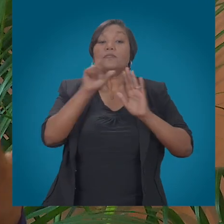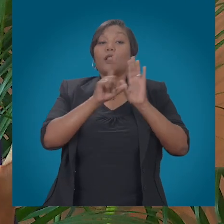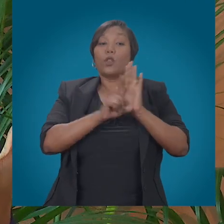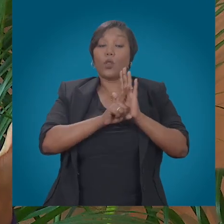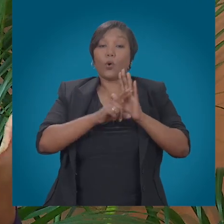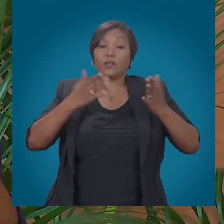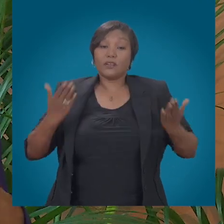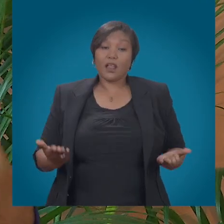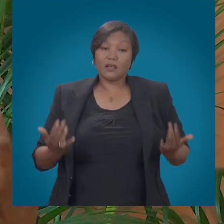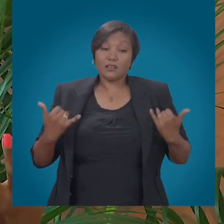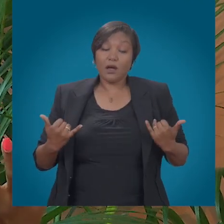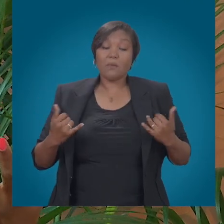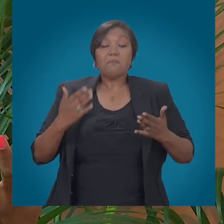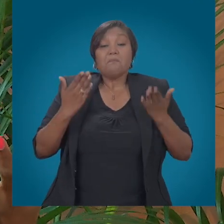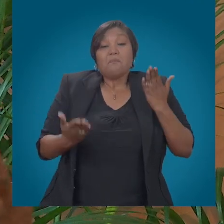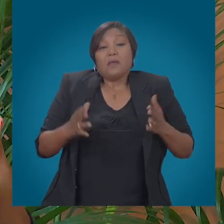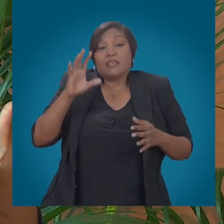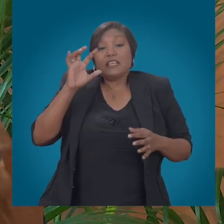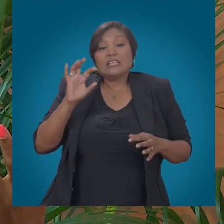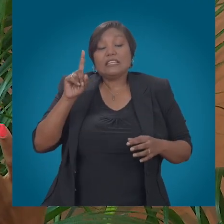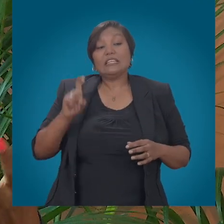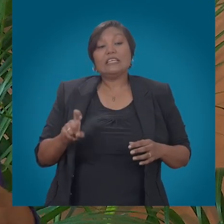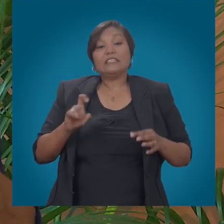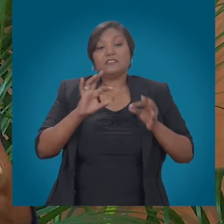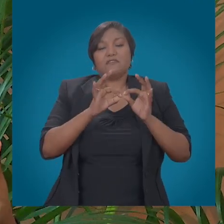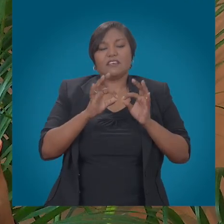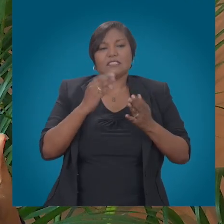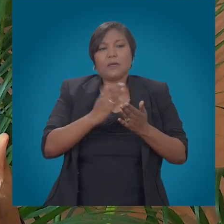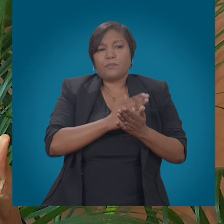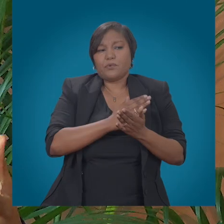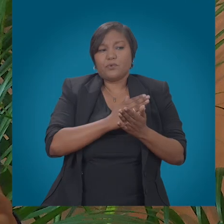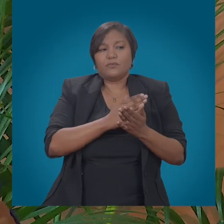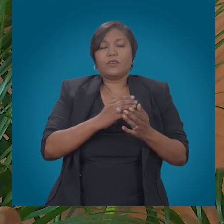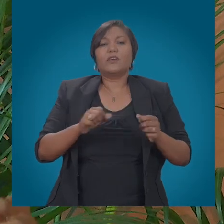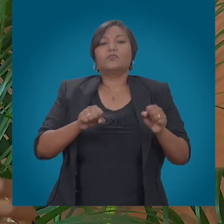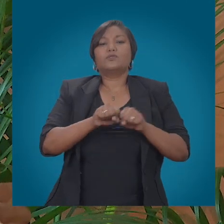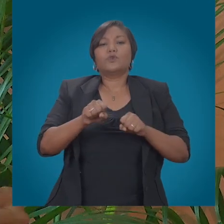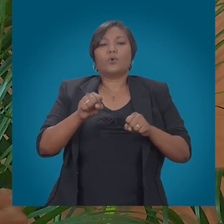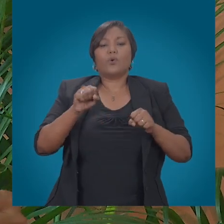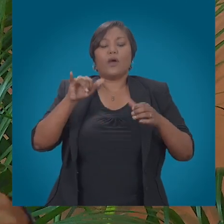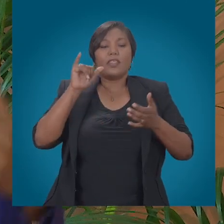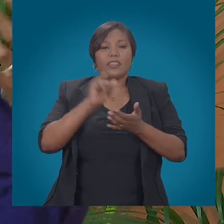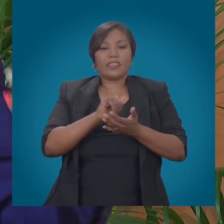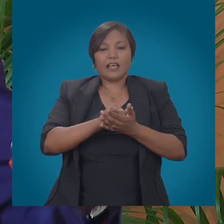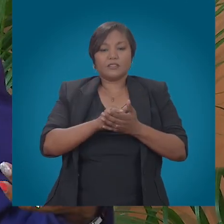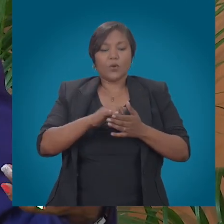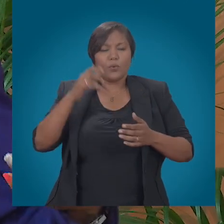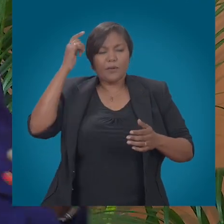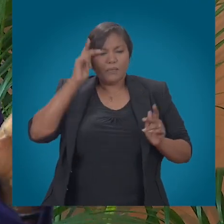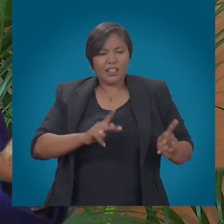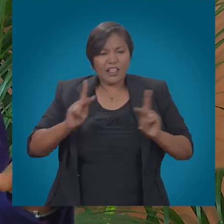legislation may need to be revised, taking into consideration the existing business environment and the evolution